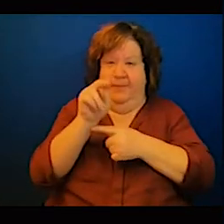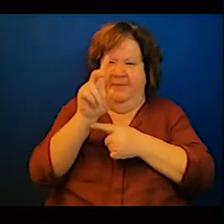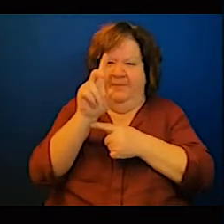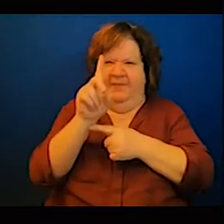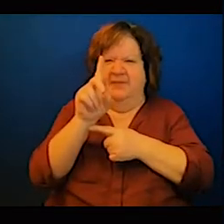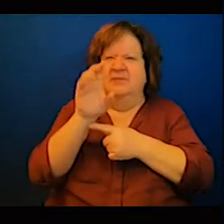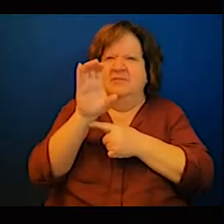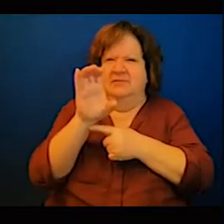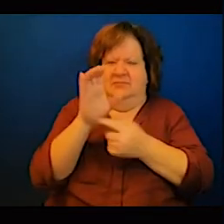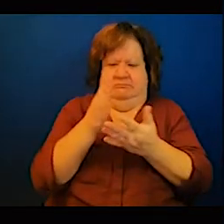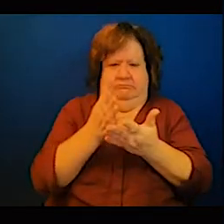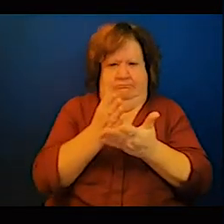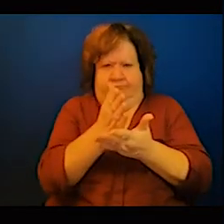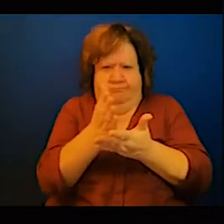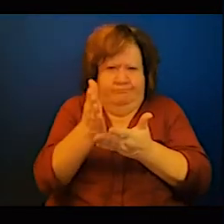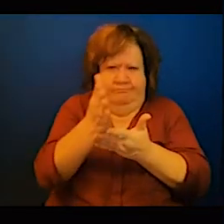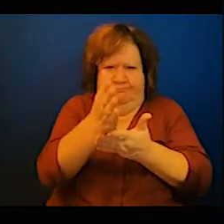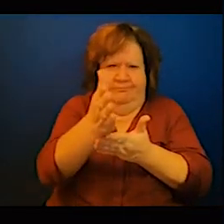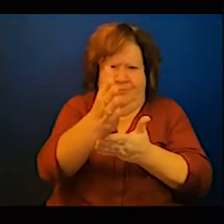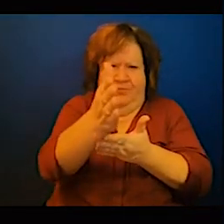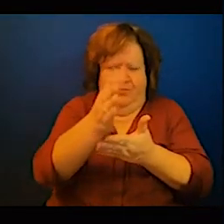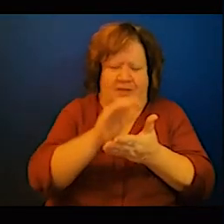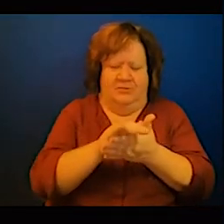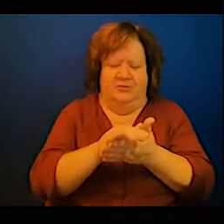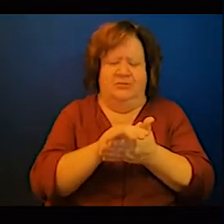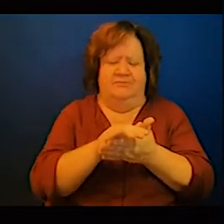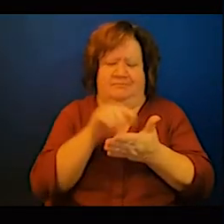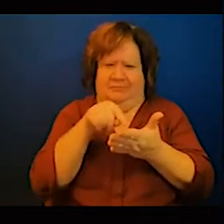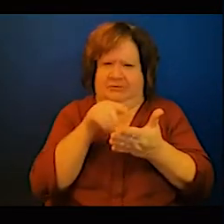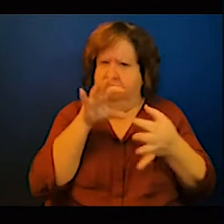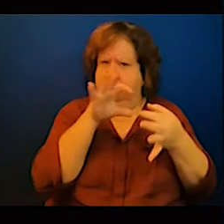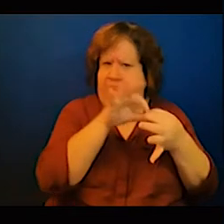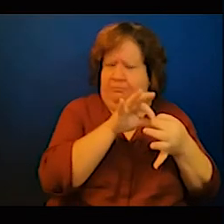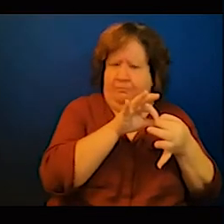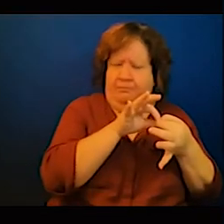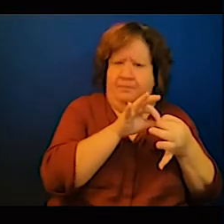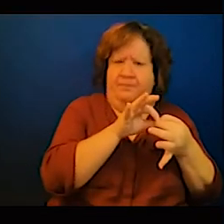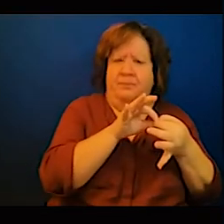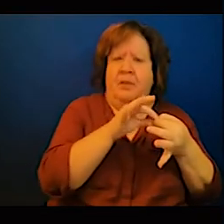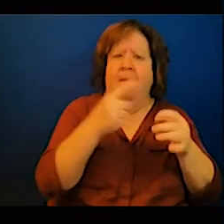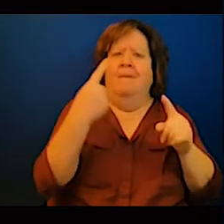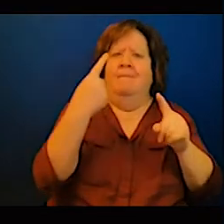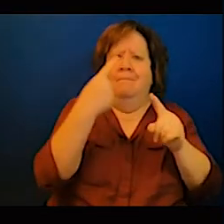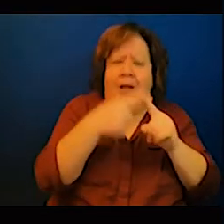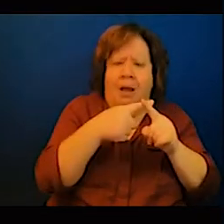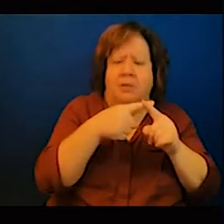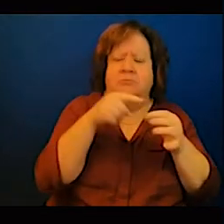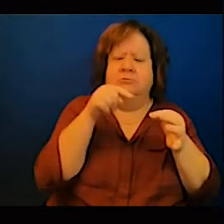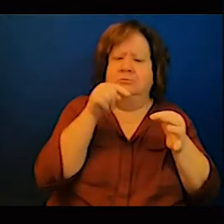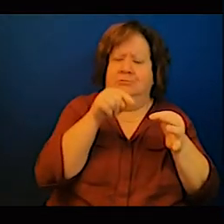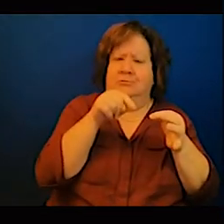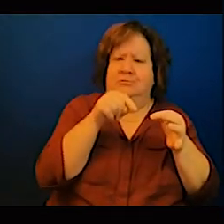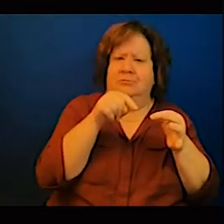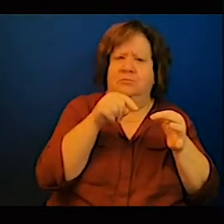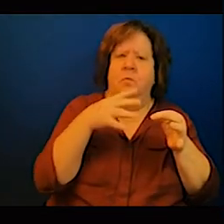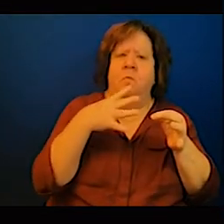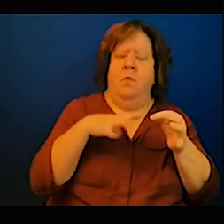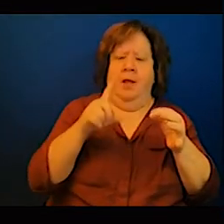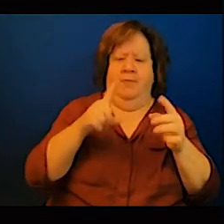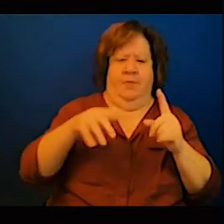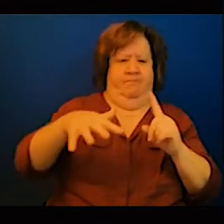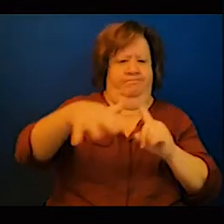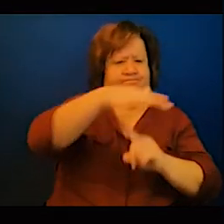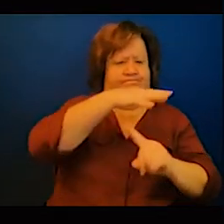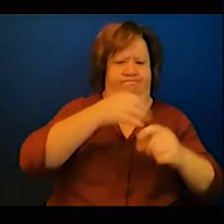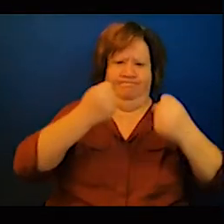mainstream the climate resilience actions into all the sectors of the economy energy